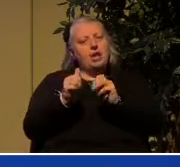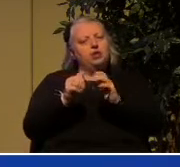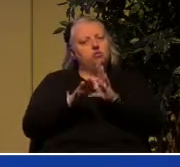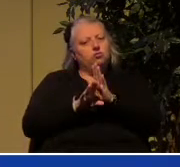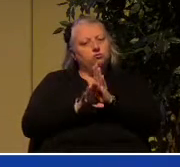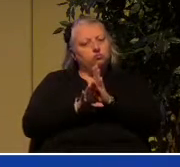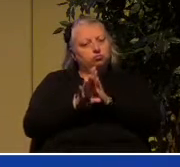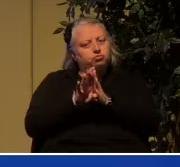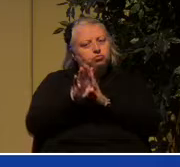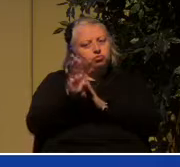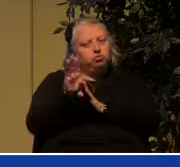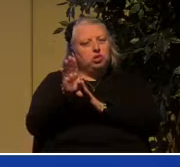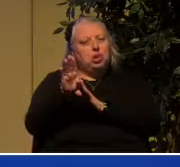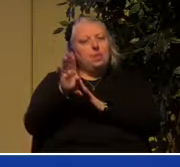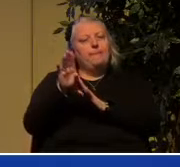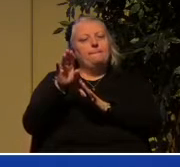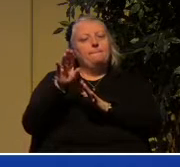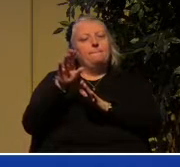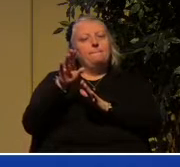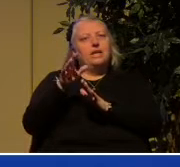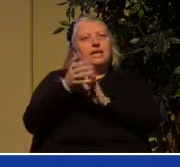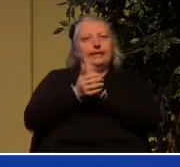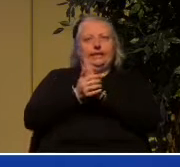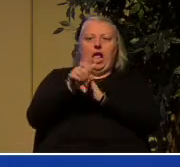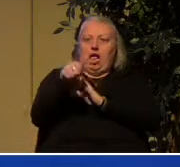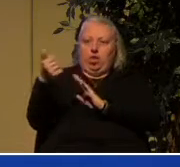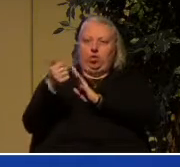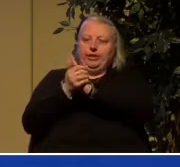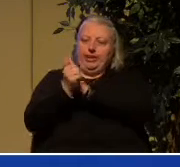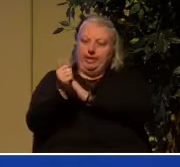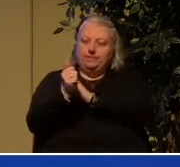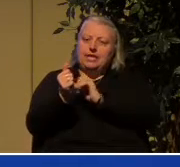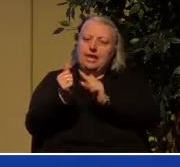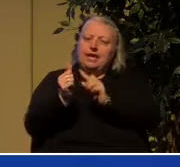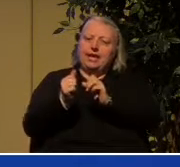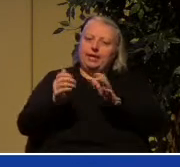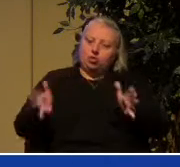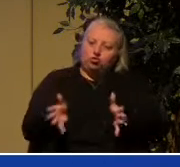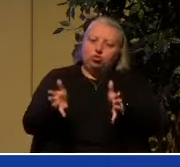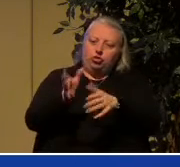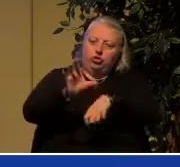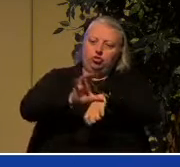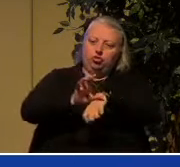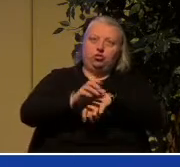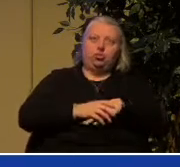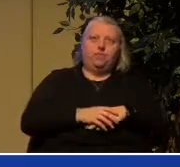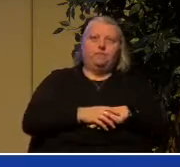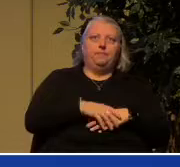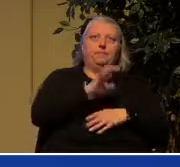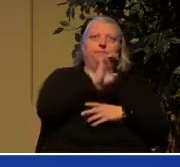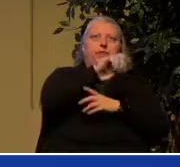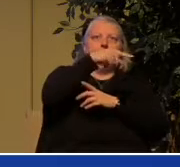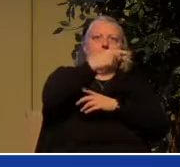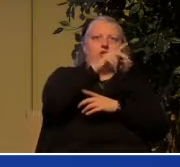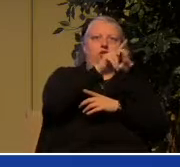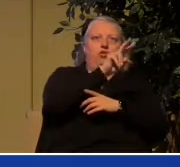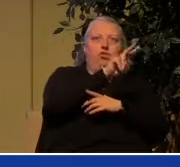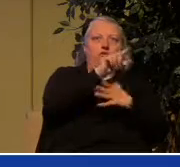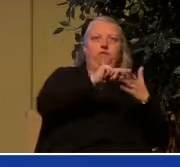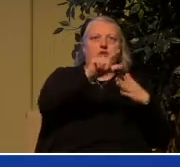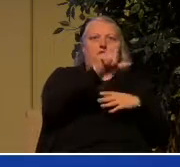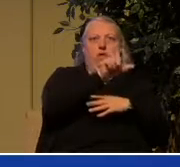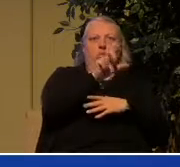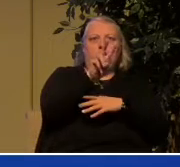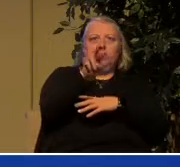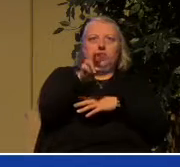you have that word build up the church Ephesians 2 21 22 in him that is in Christ the whole